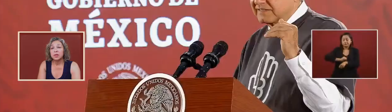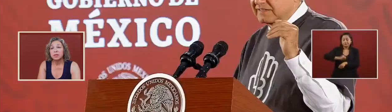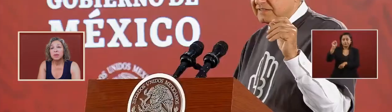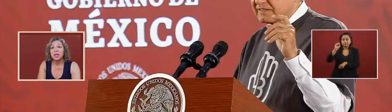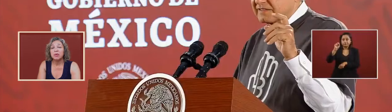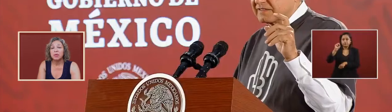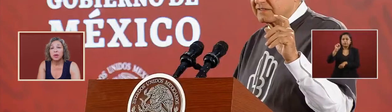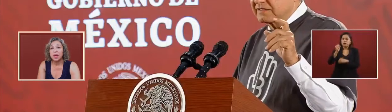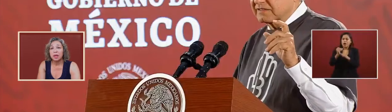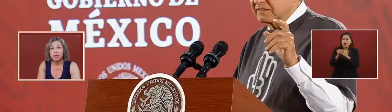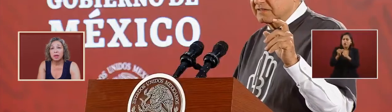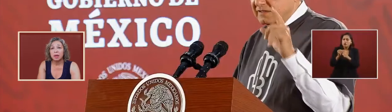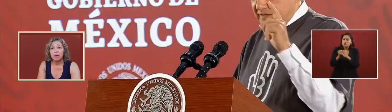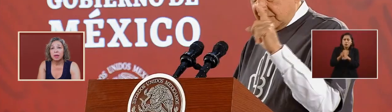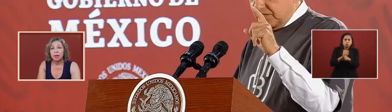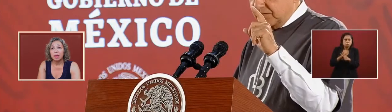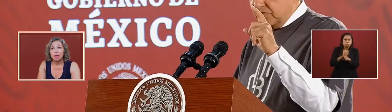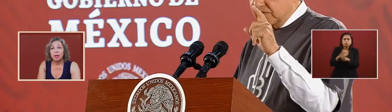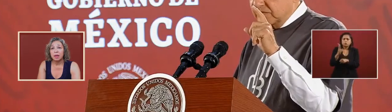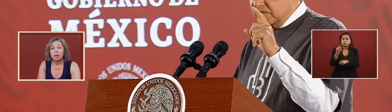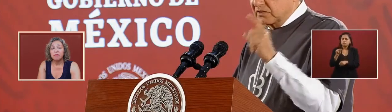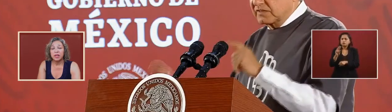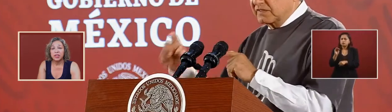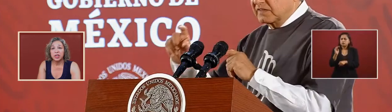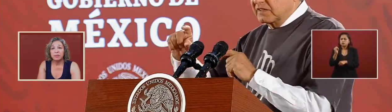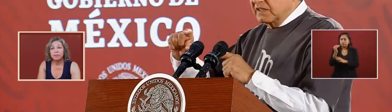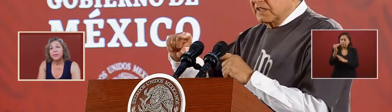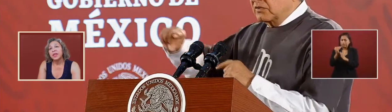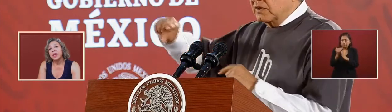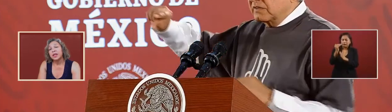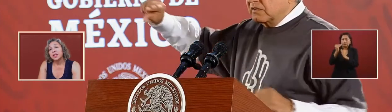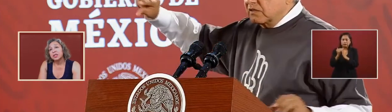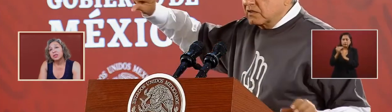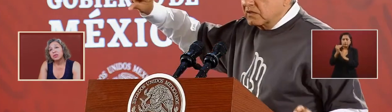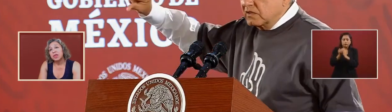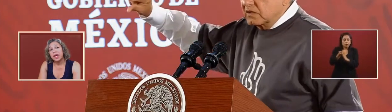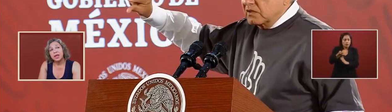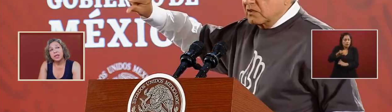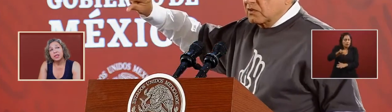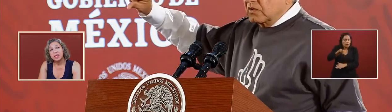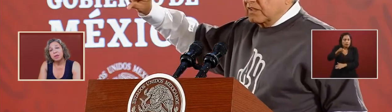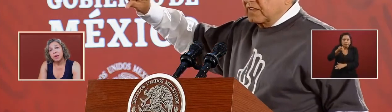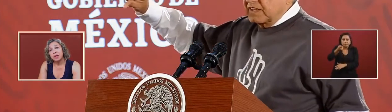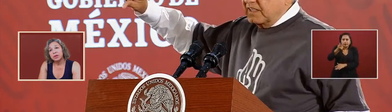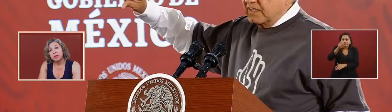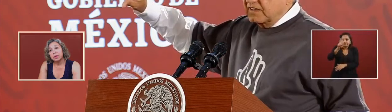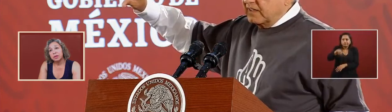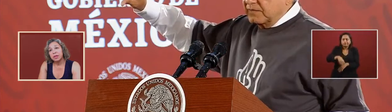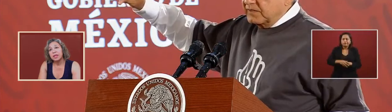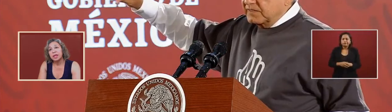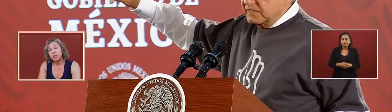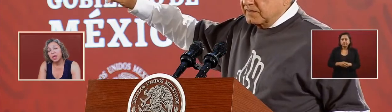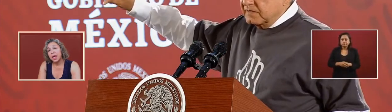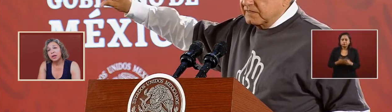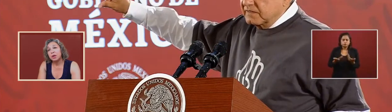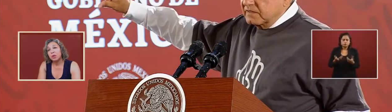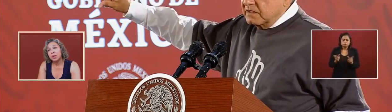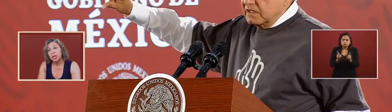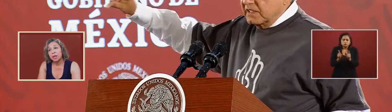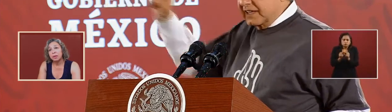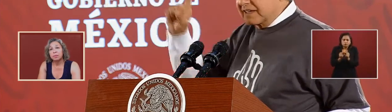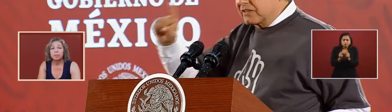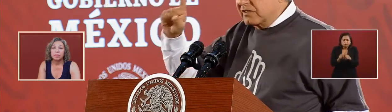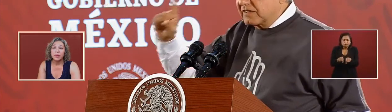so it's below three inflation inflation so that is the amount that they will add